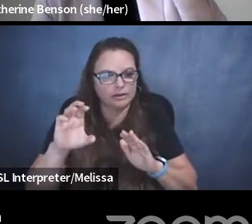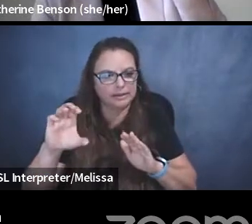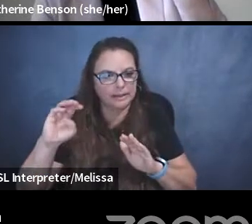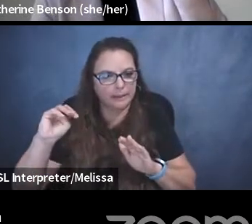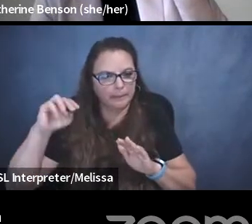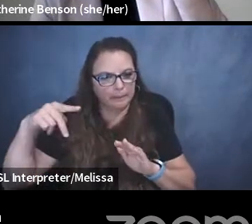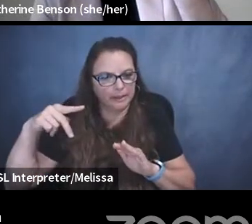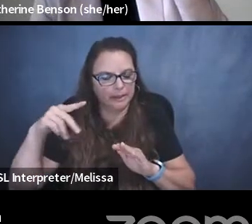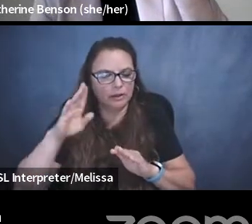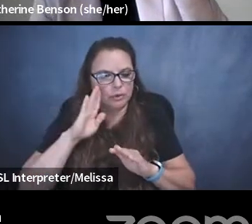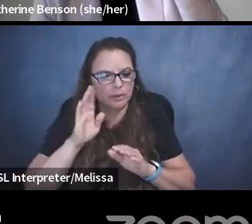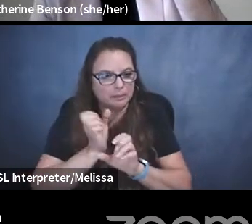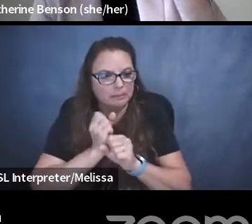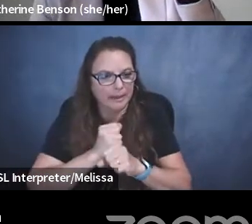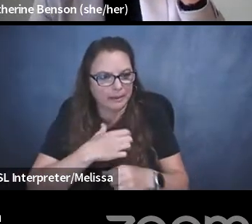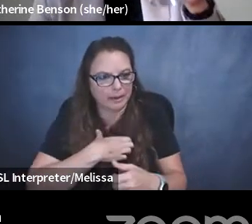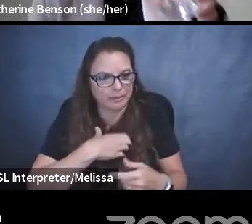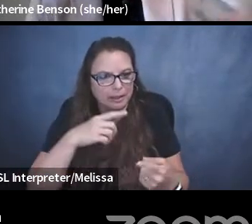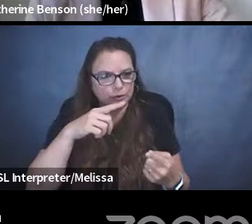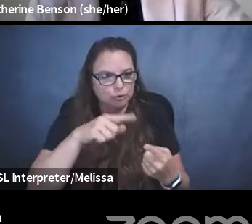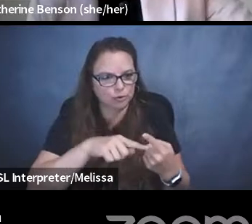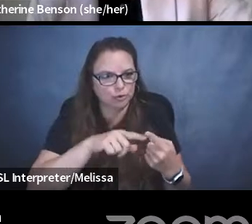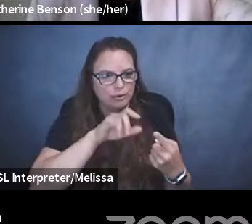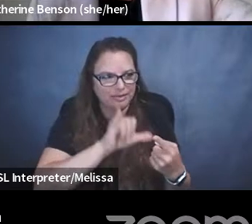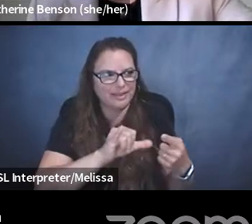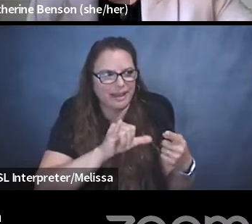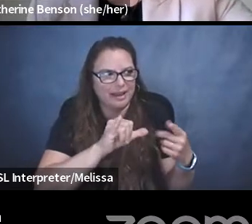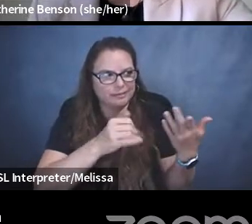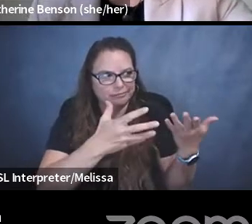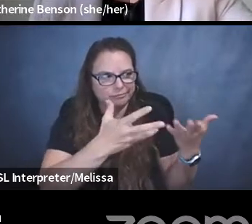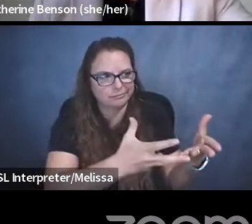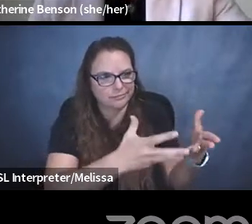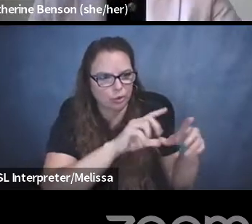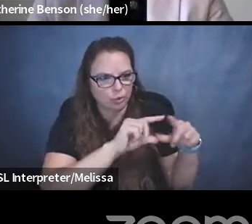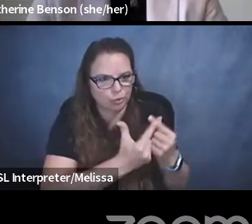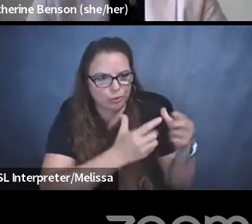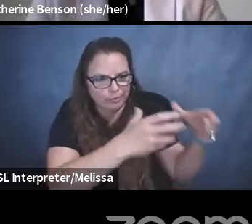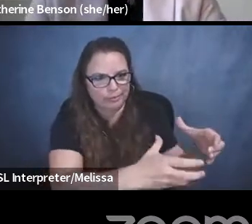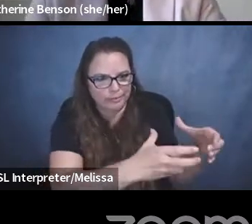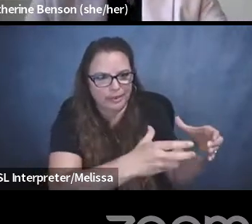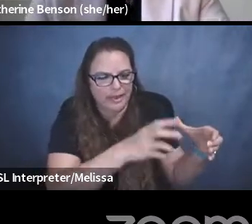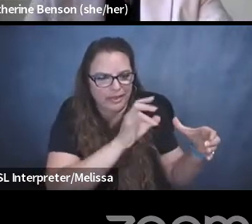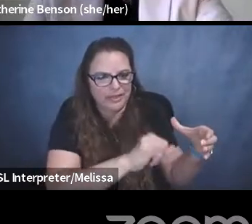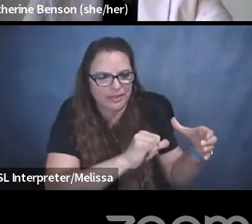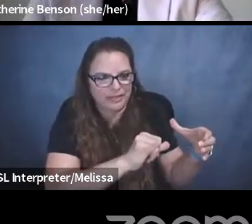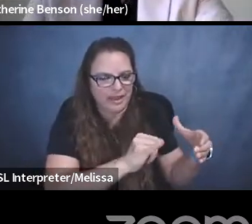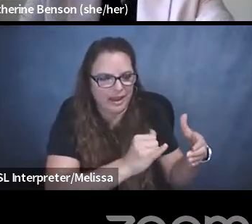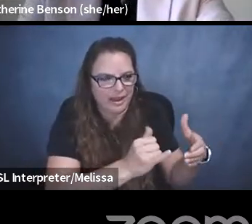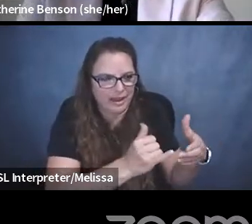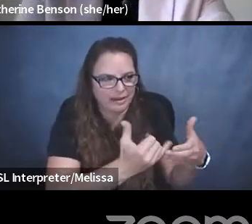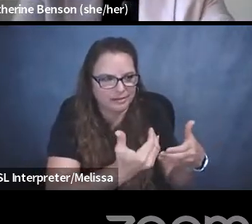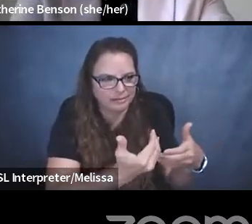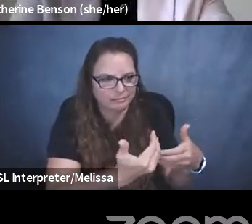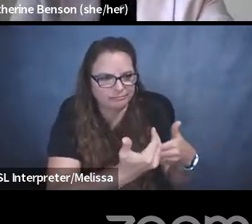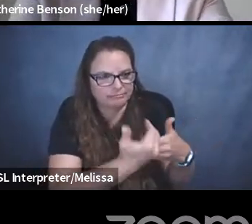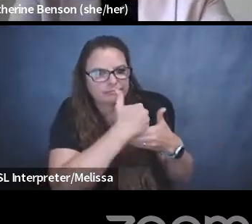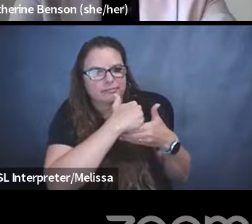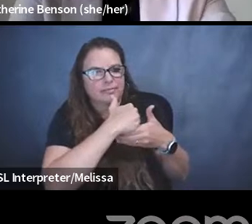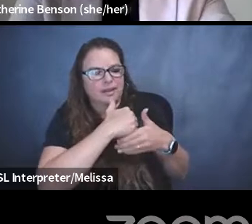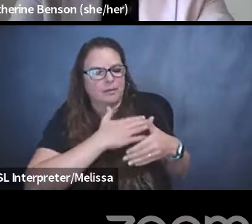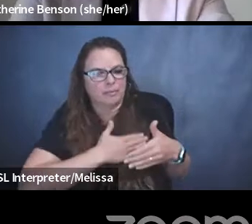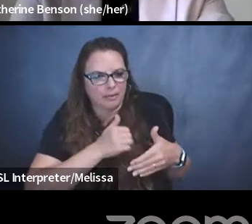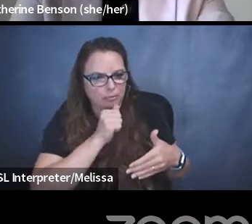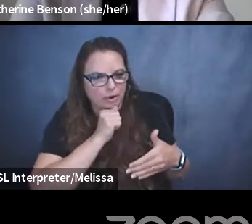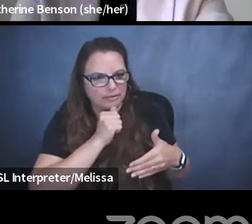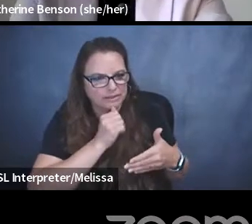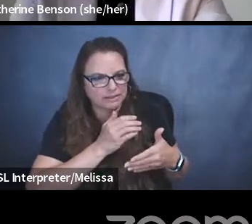be making a complaint to the very body that breached your privacy rights. So you'd be making a complaint to